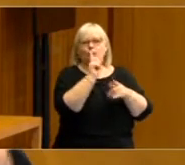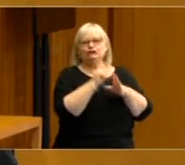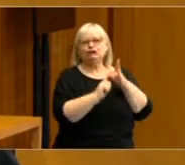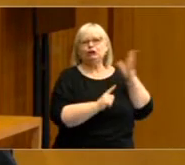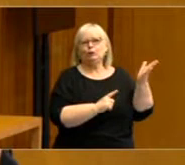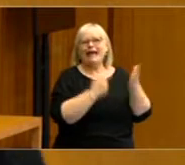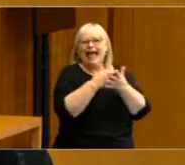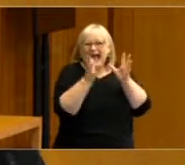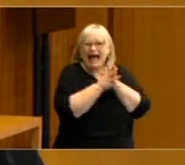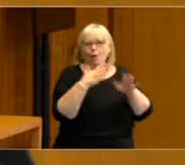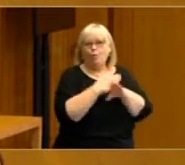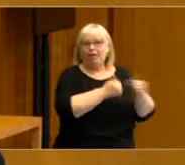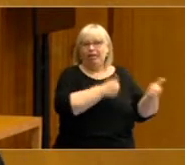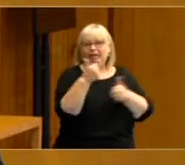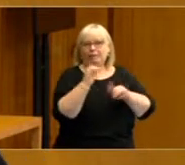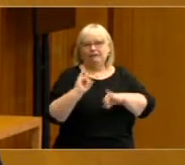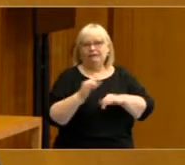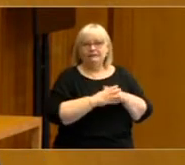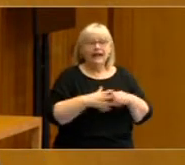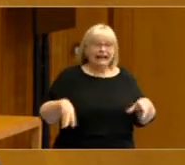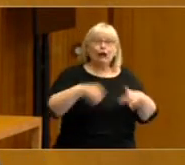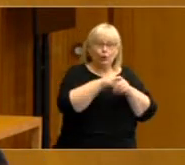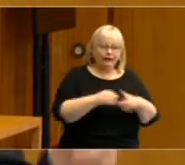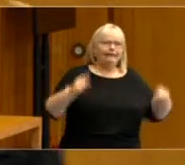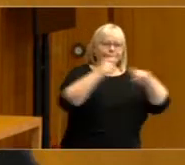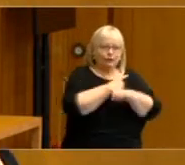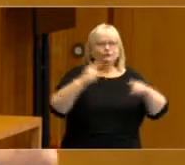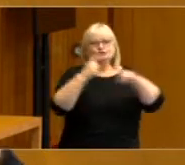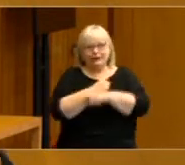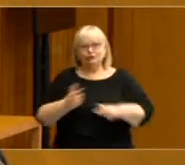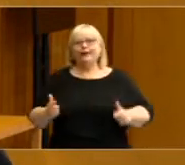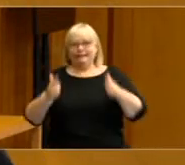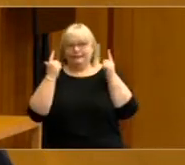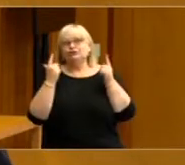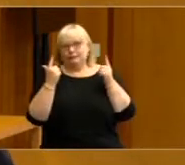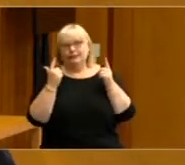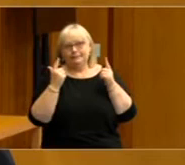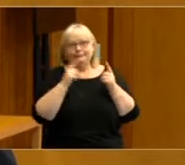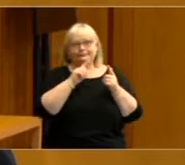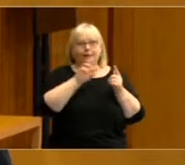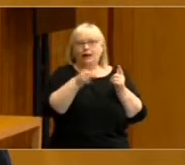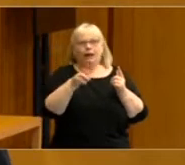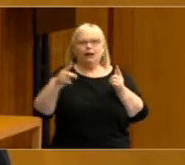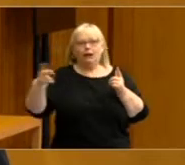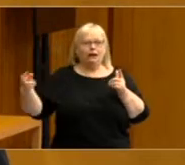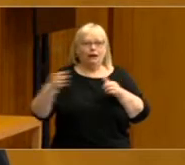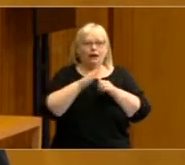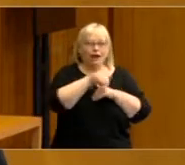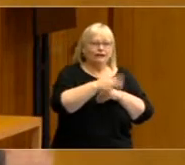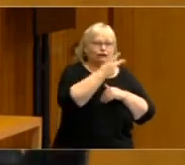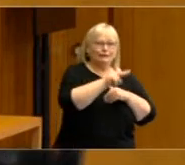including the leadership changes that took place with great frequency over the